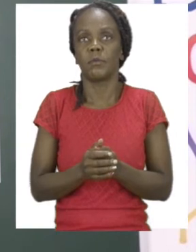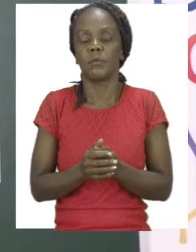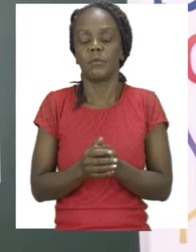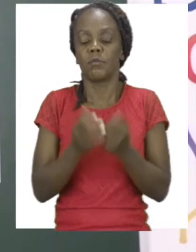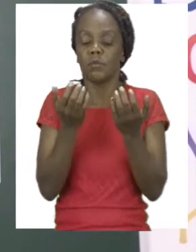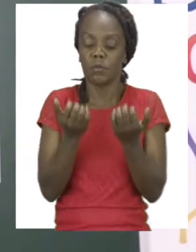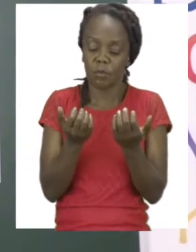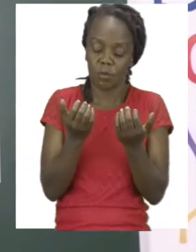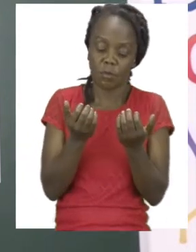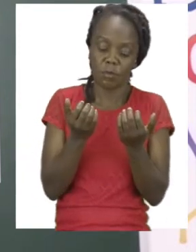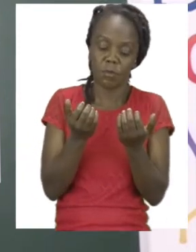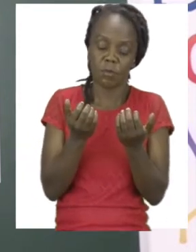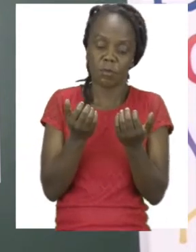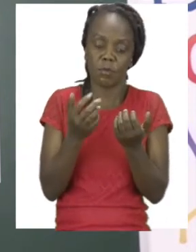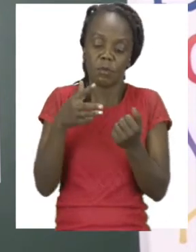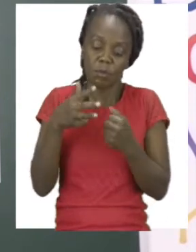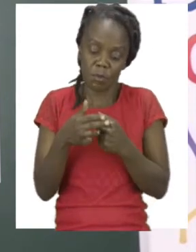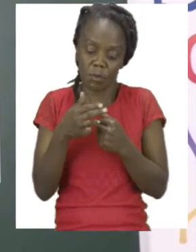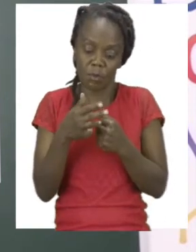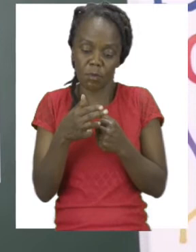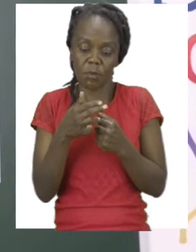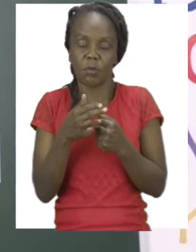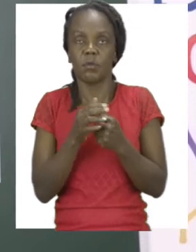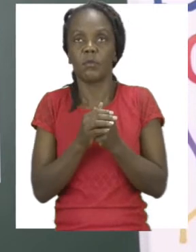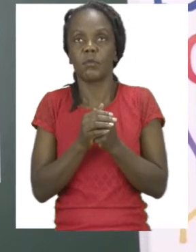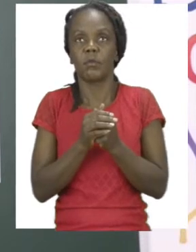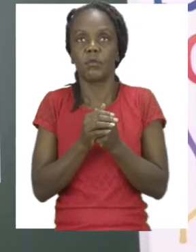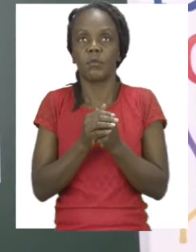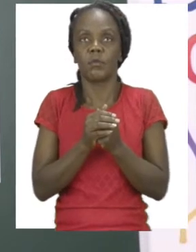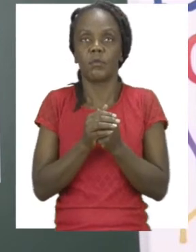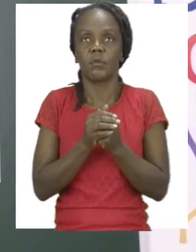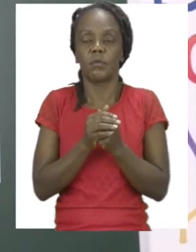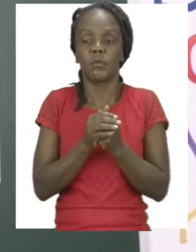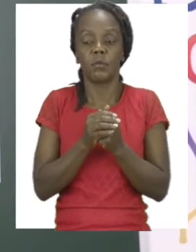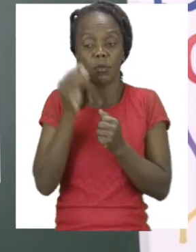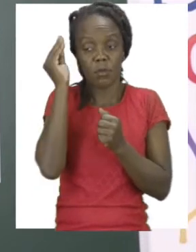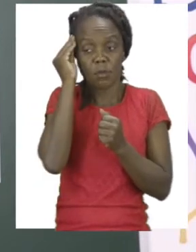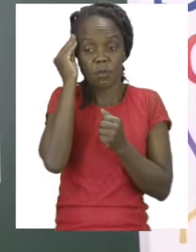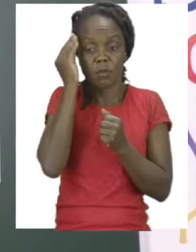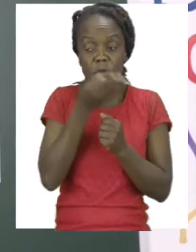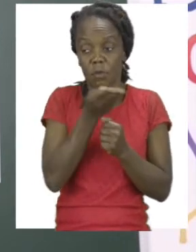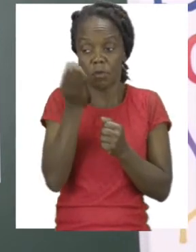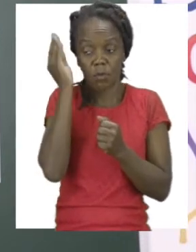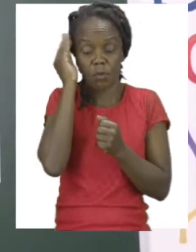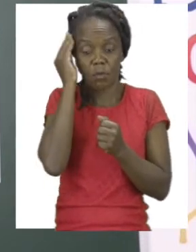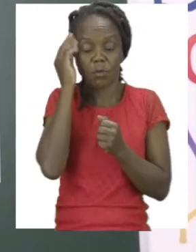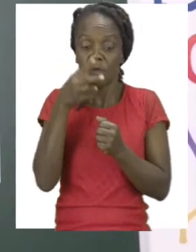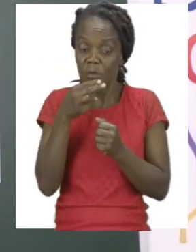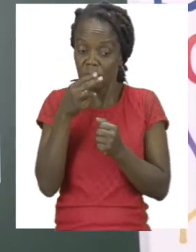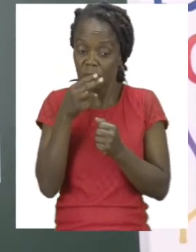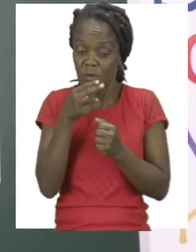scissors. Now, remember, boys and girls, a pair of scissors can be very, very dangerous. So when you are done